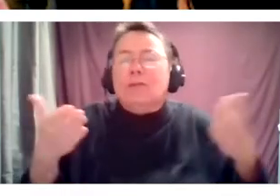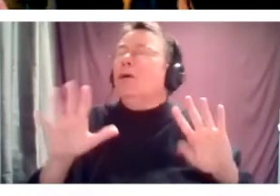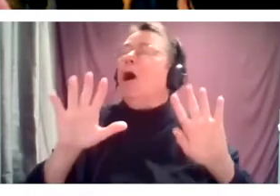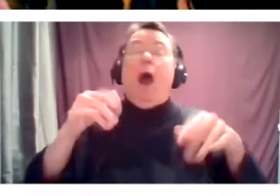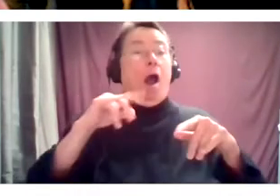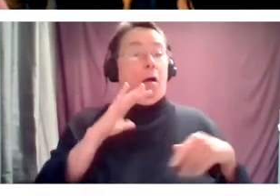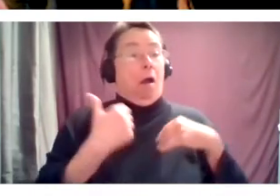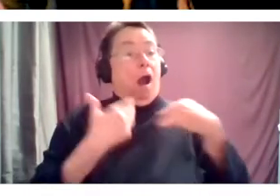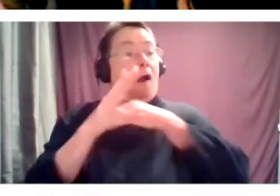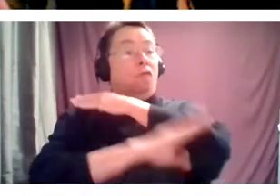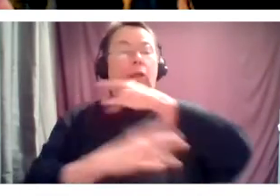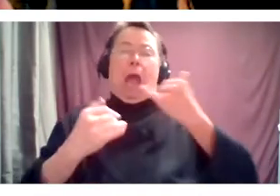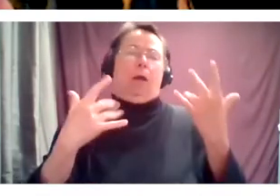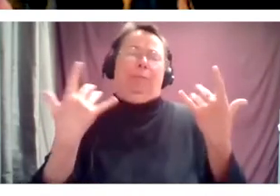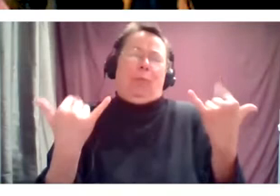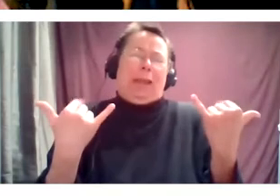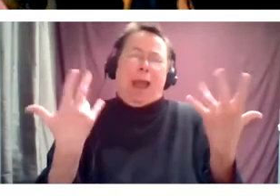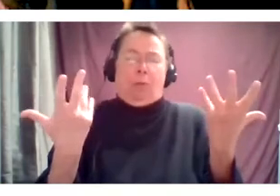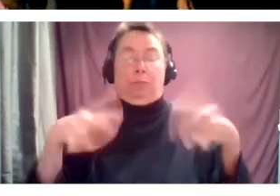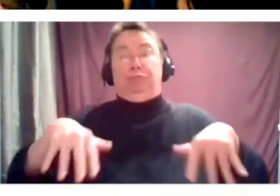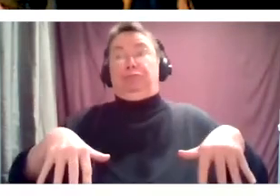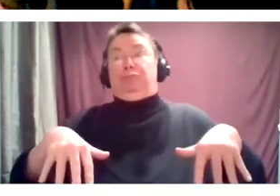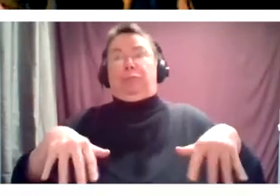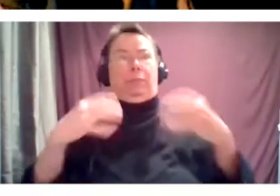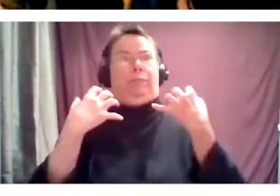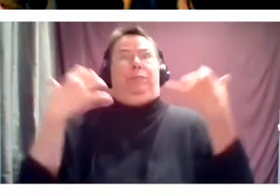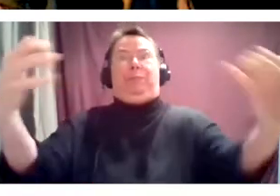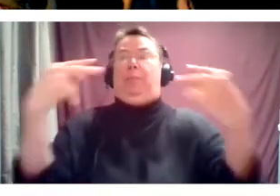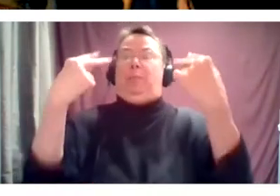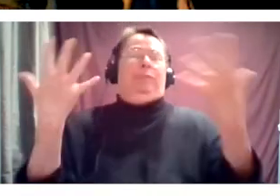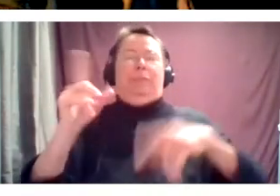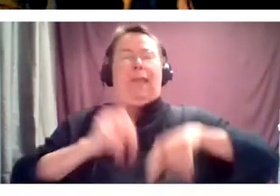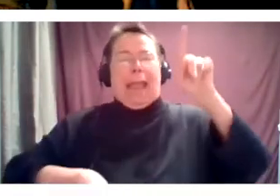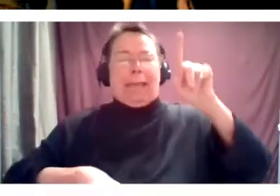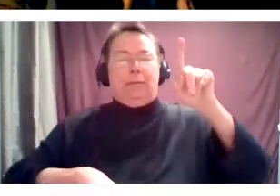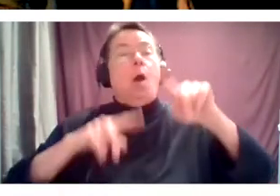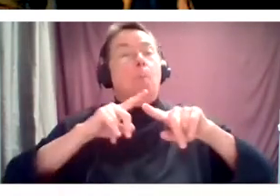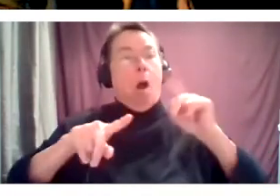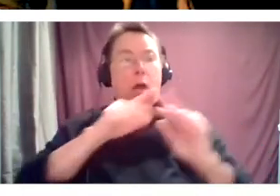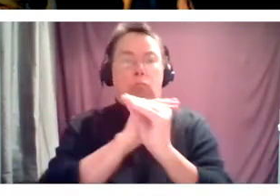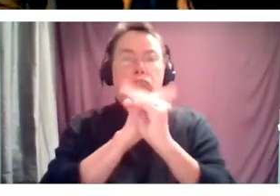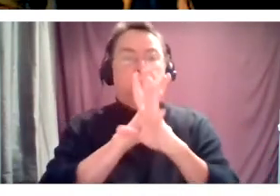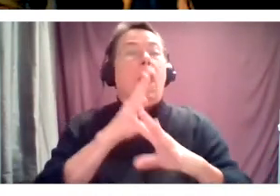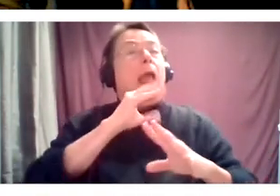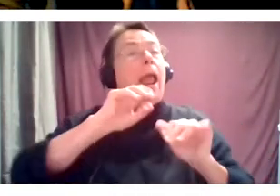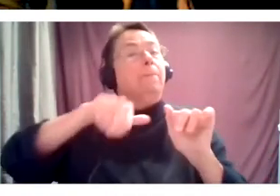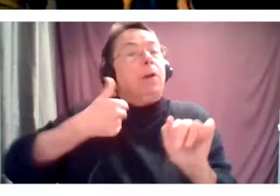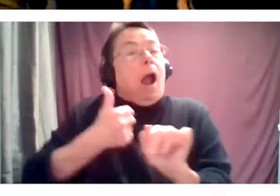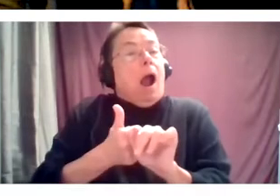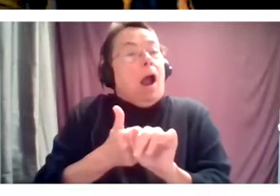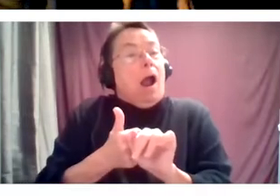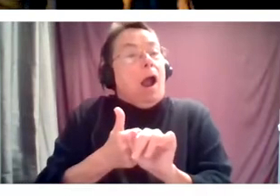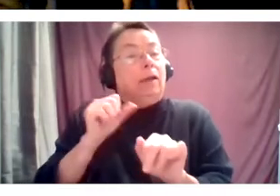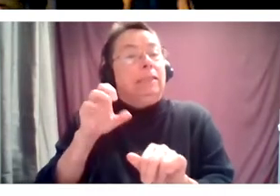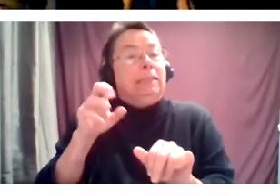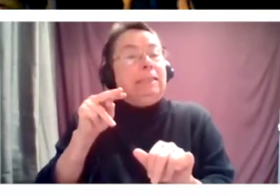dormant as far as, you public performances go. But we are very active behind the scenes. We have a